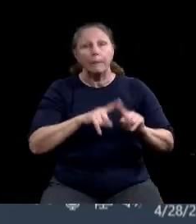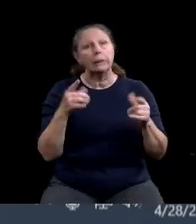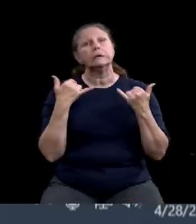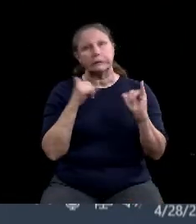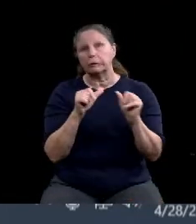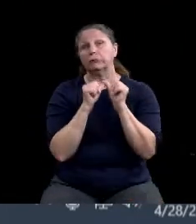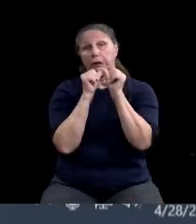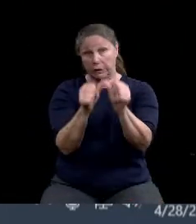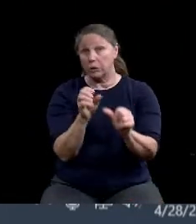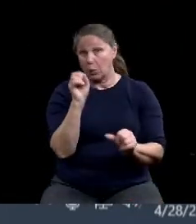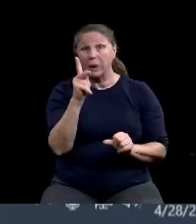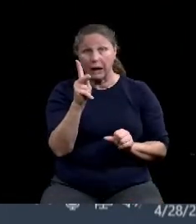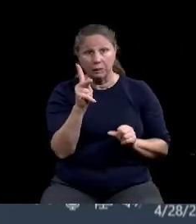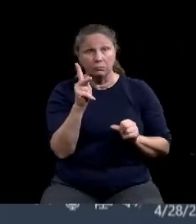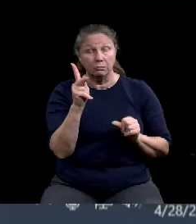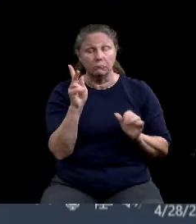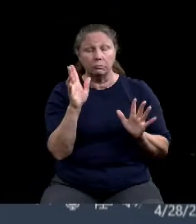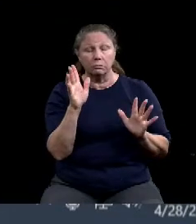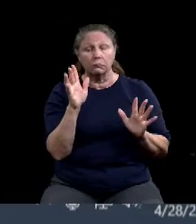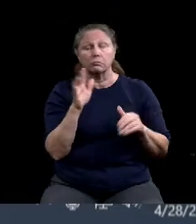is there, is there any further discussion?